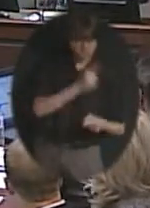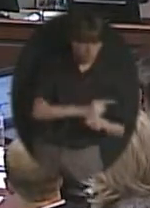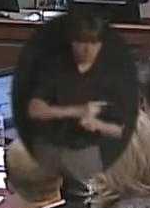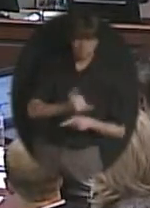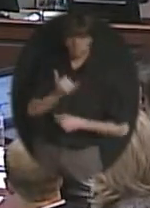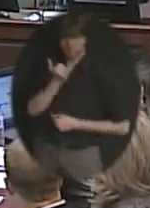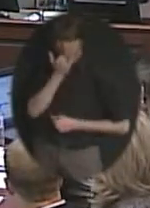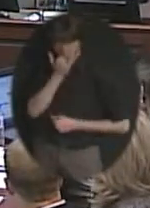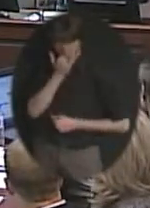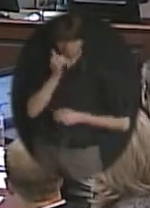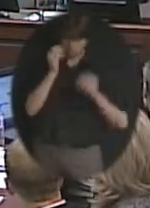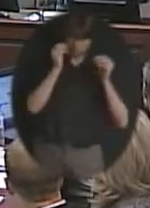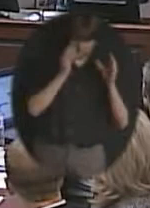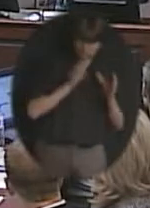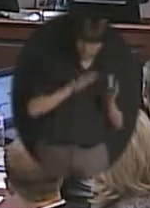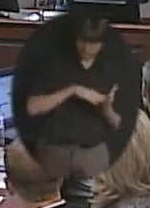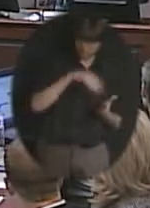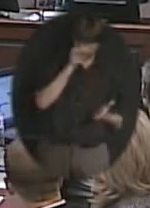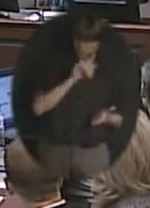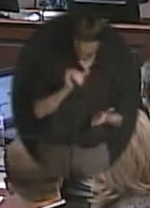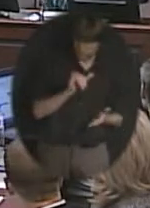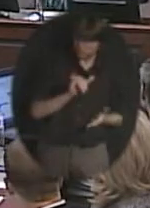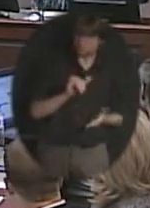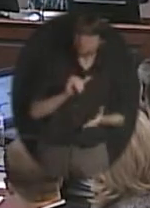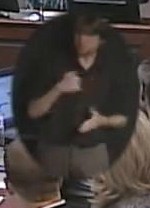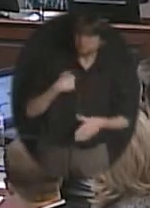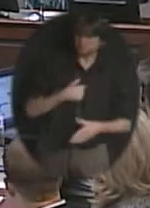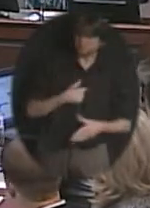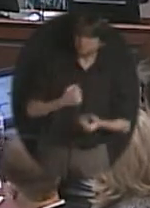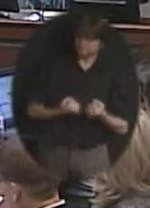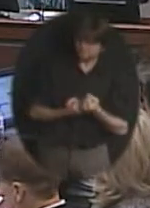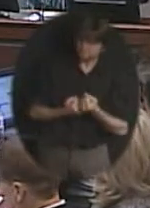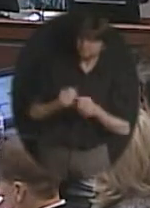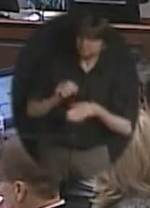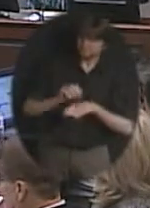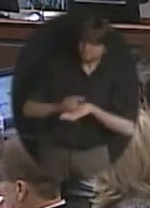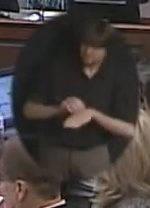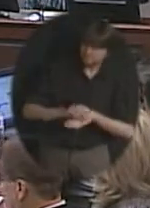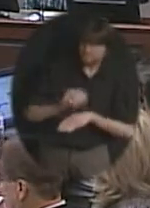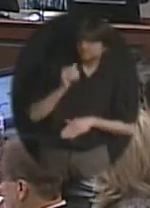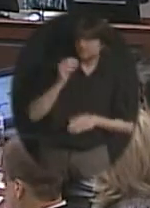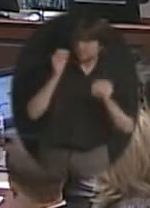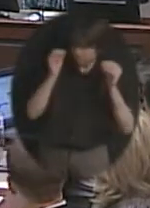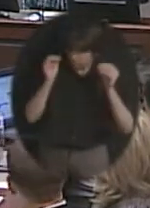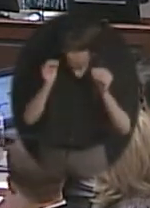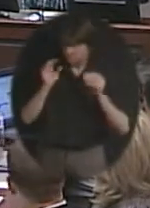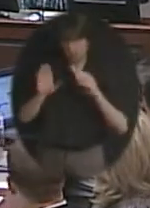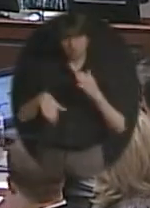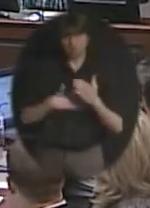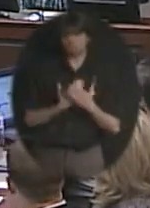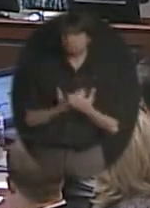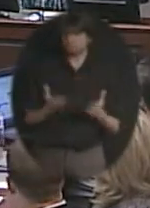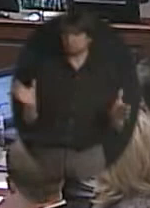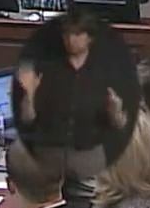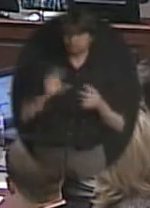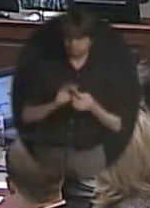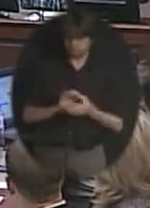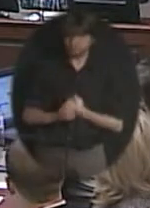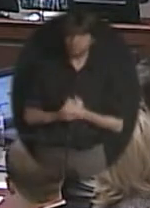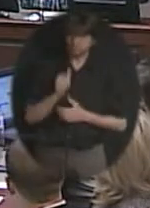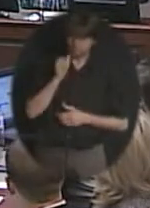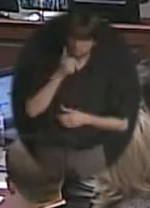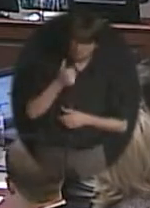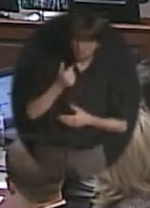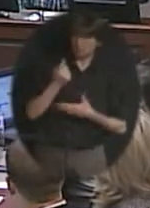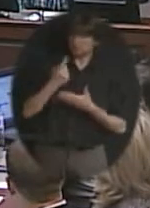We're mentors, counselors some days, as well as teachers. So I hope that you think about that when you think tomorrow about teachers and